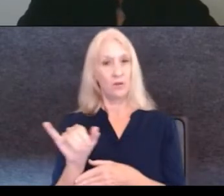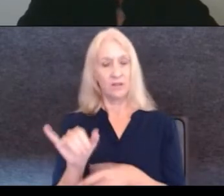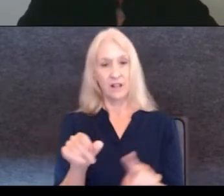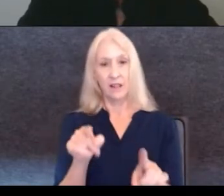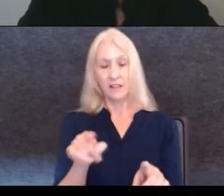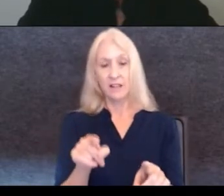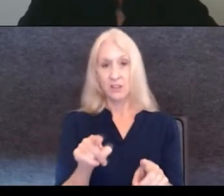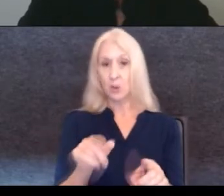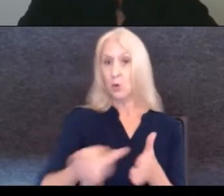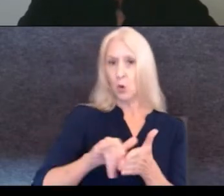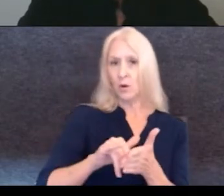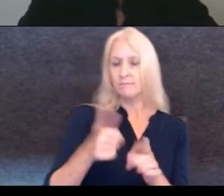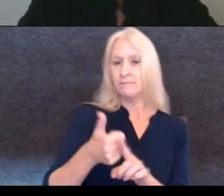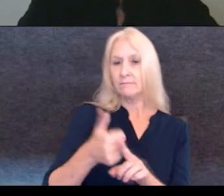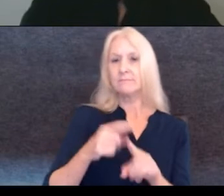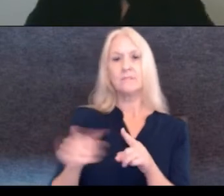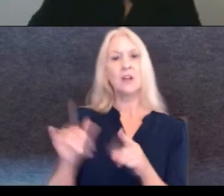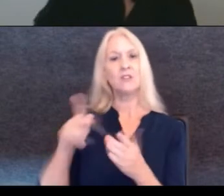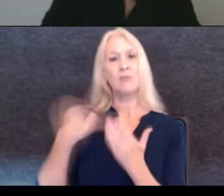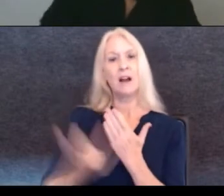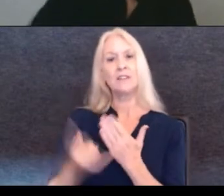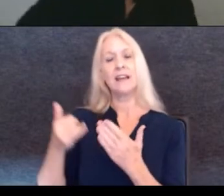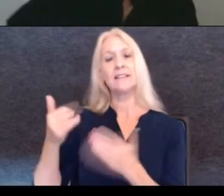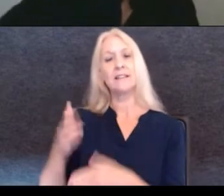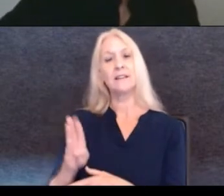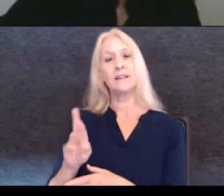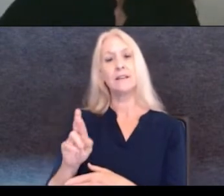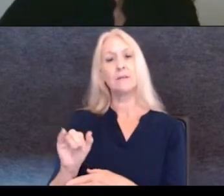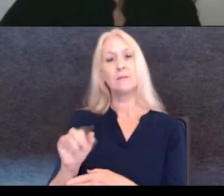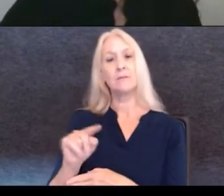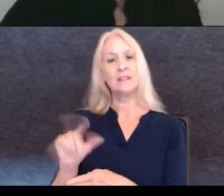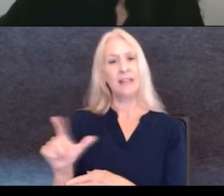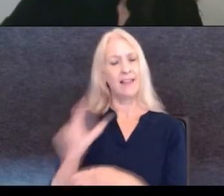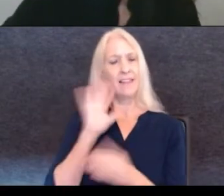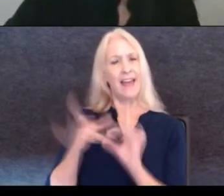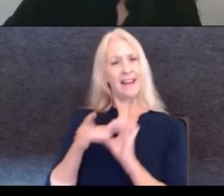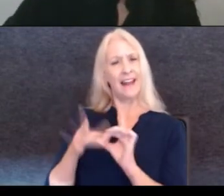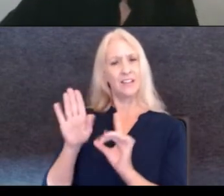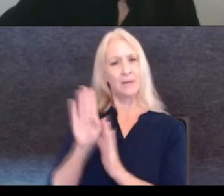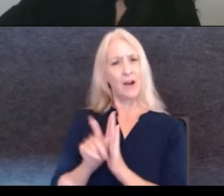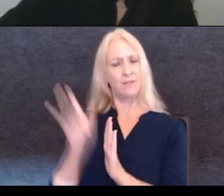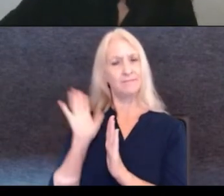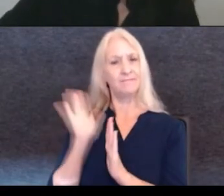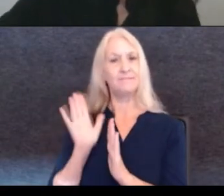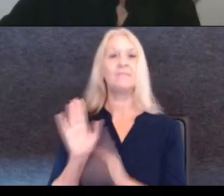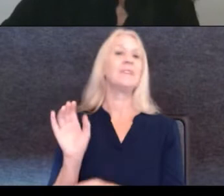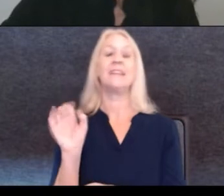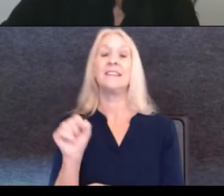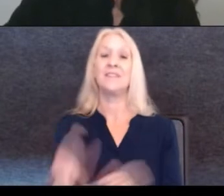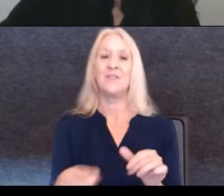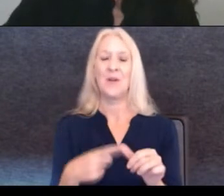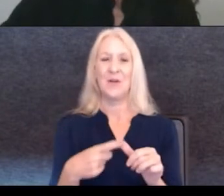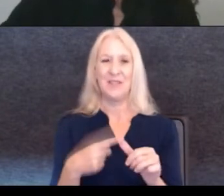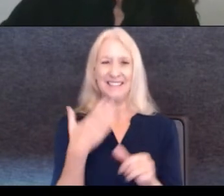you're in New York, but you also do projects in Brazil and that kind of connection to your roots. Yeah. First of all, thank you